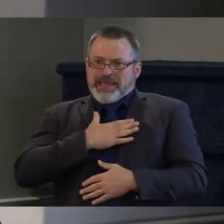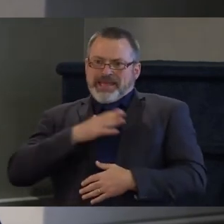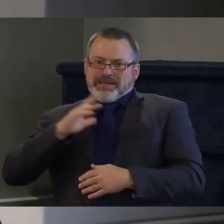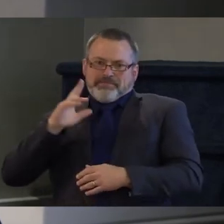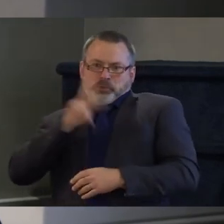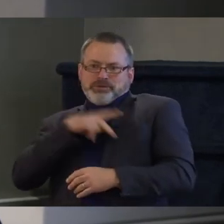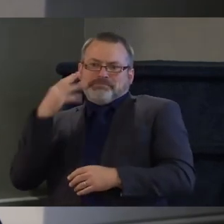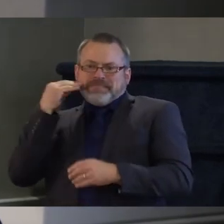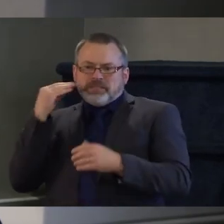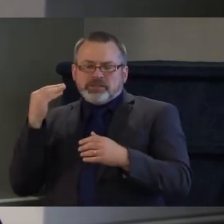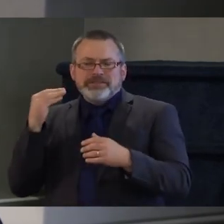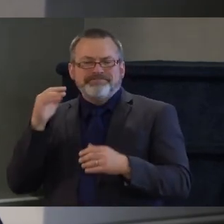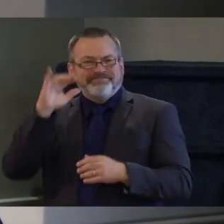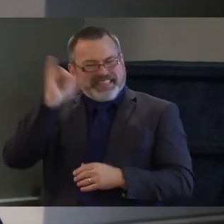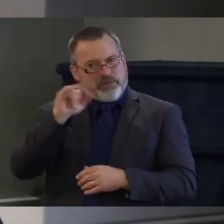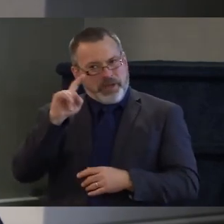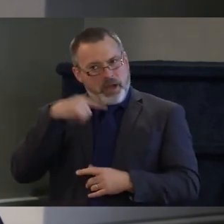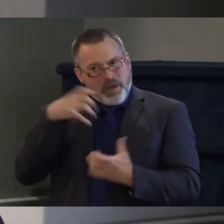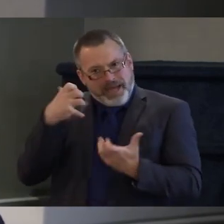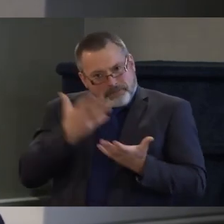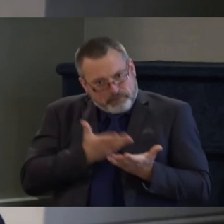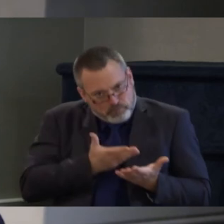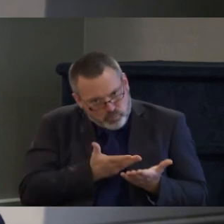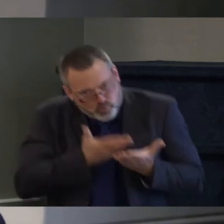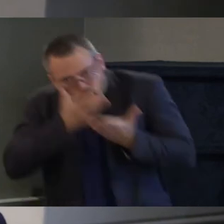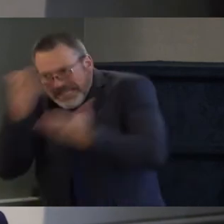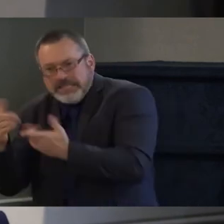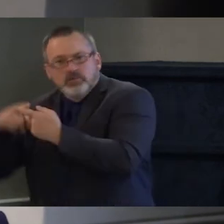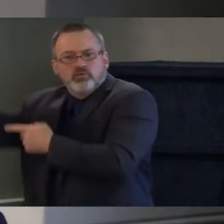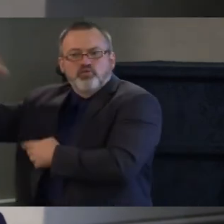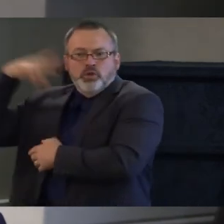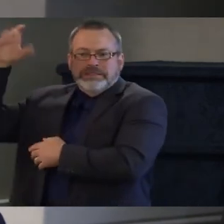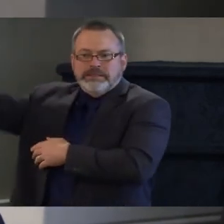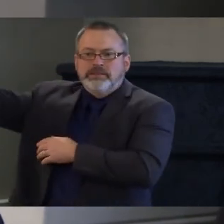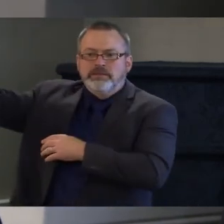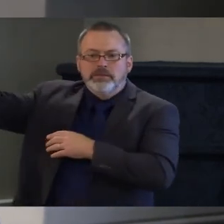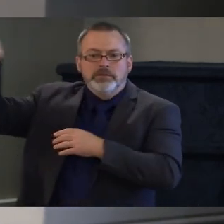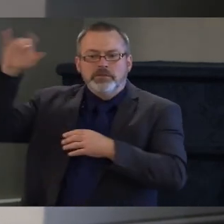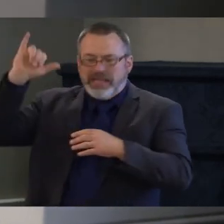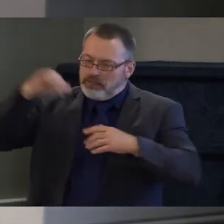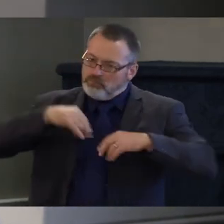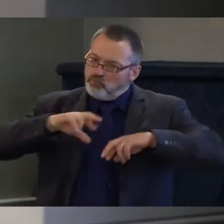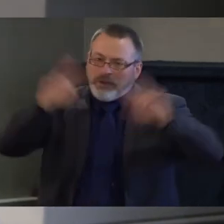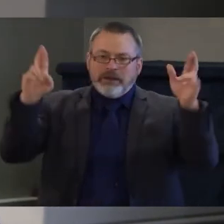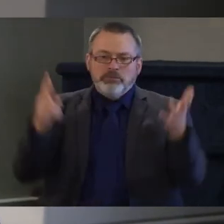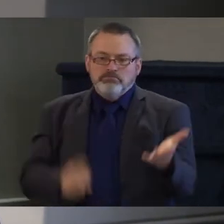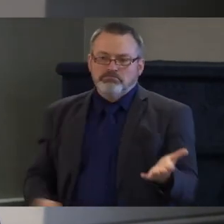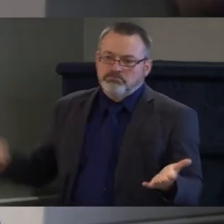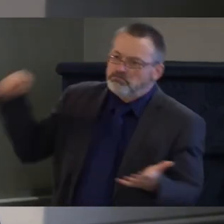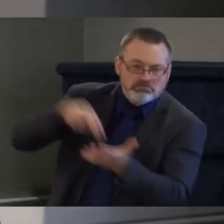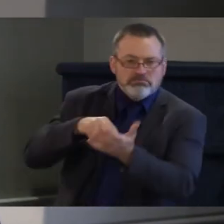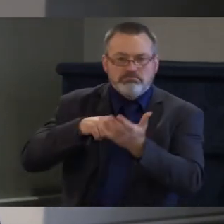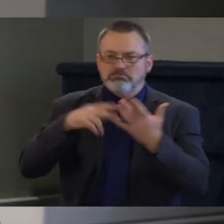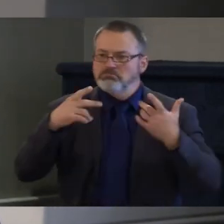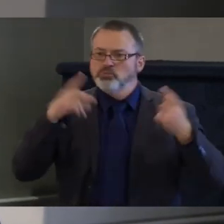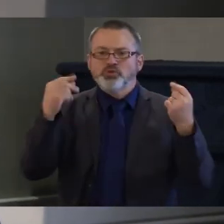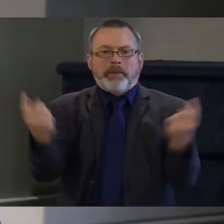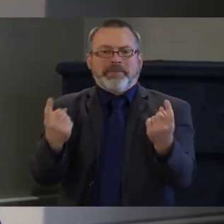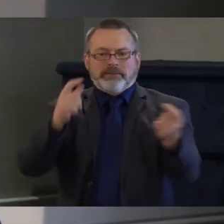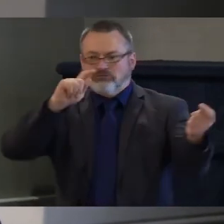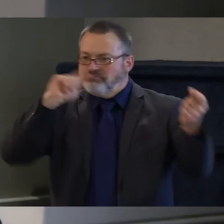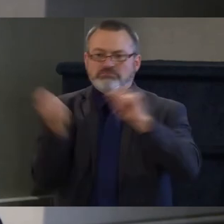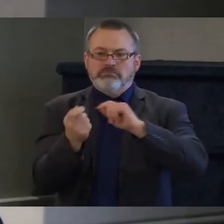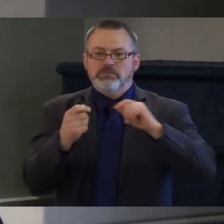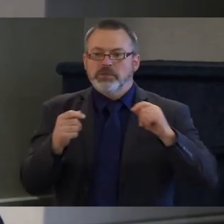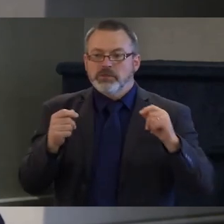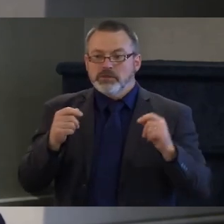certainly need the next generation stepping up so i'm stepping up and we've got just two weeks until this primary ends and comes to a